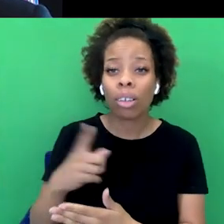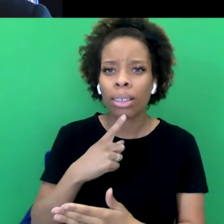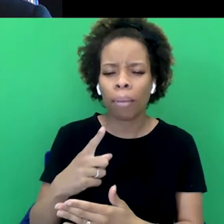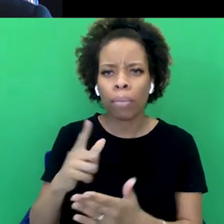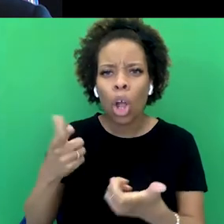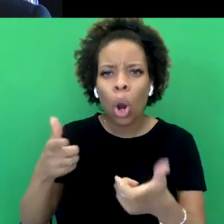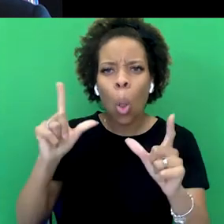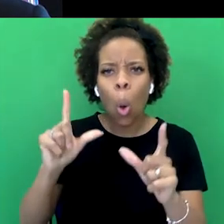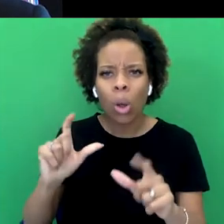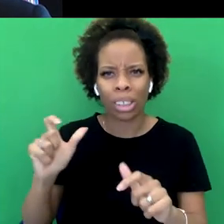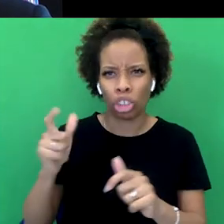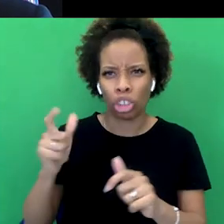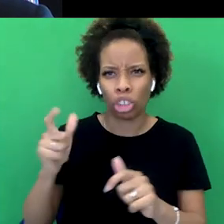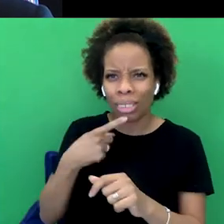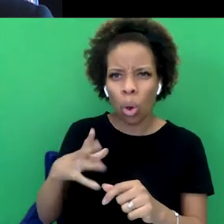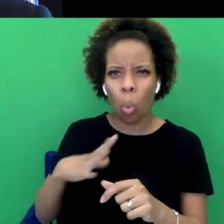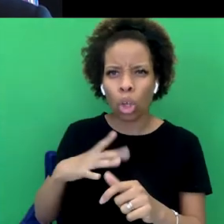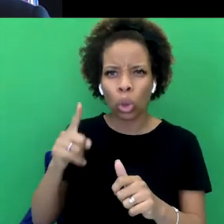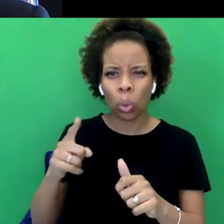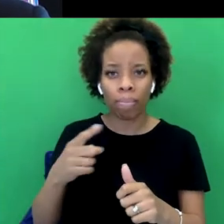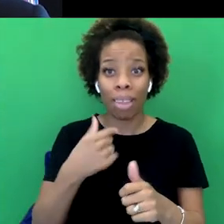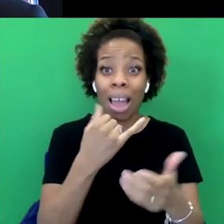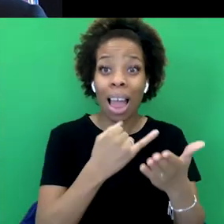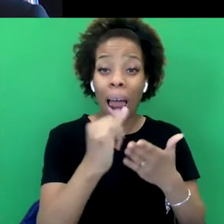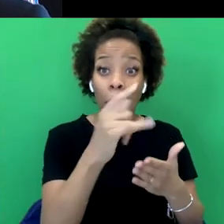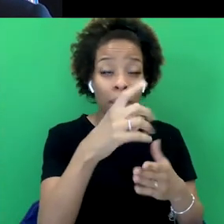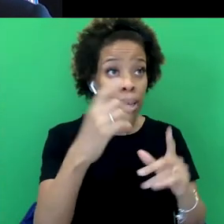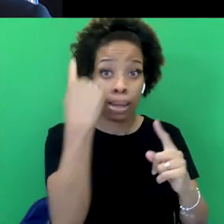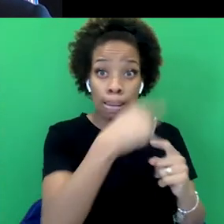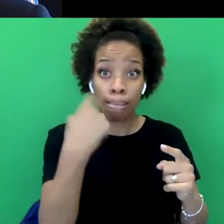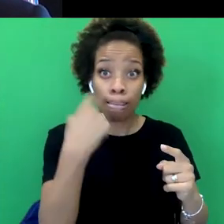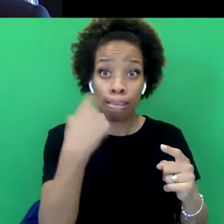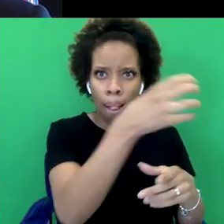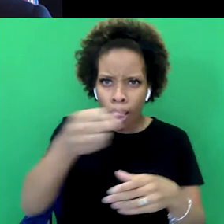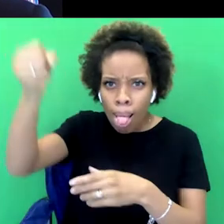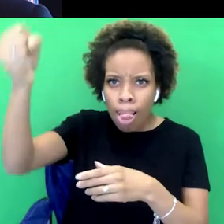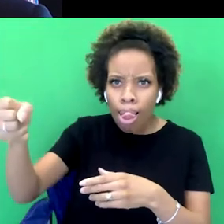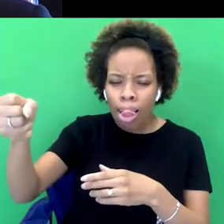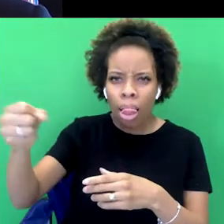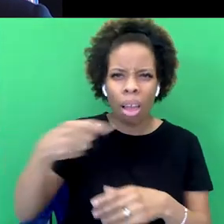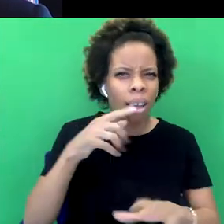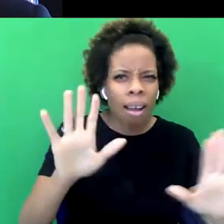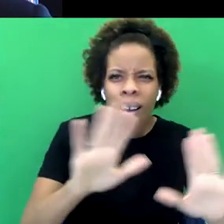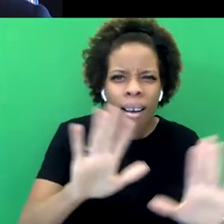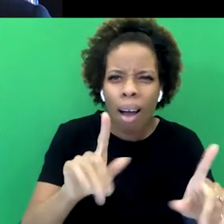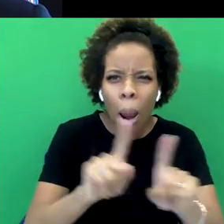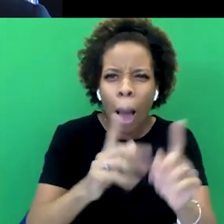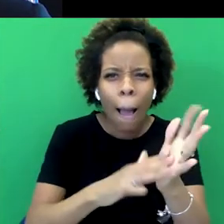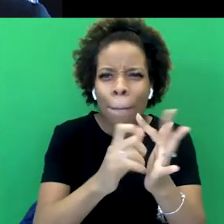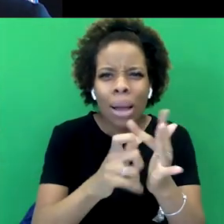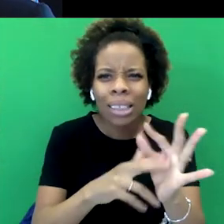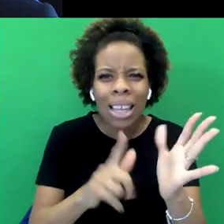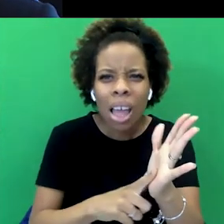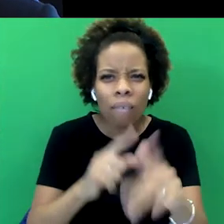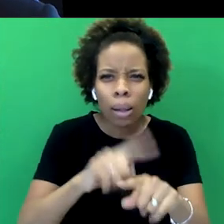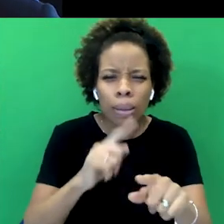of ornament out of an enemy's skull. She said it smacked too much of medieval times. You had George Orwell, you know, writing